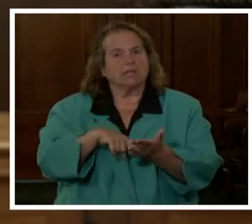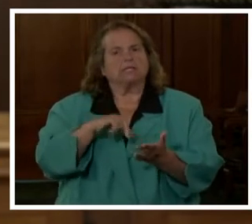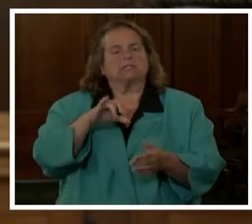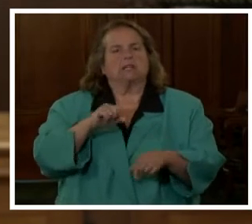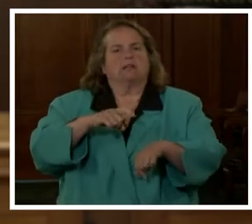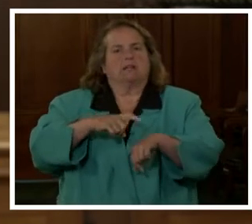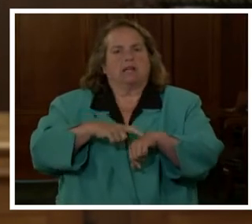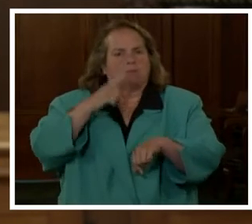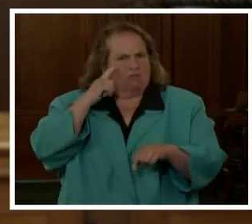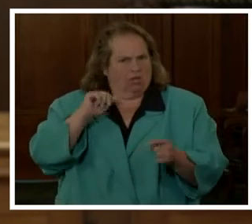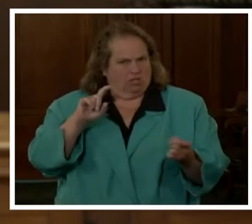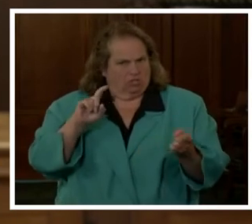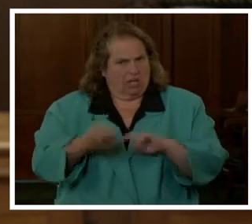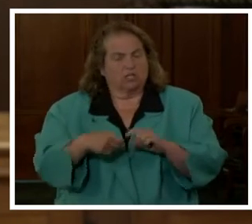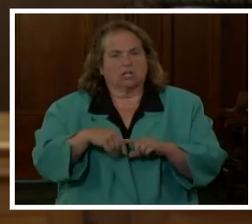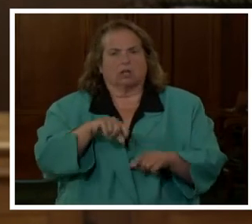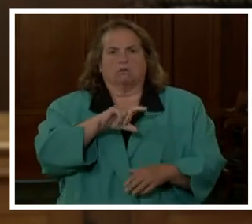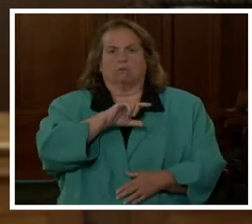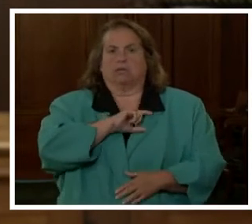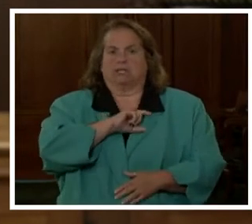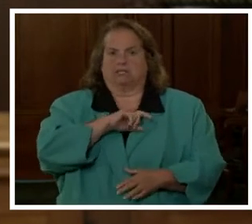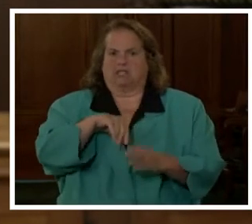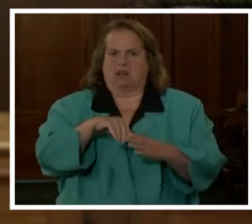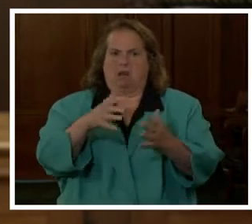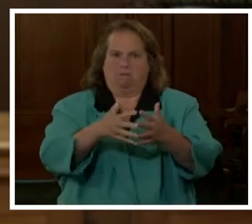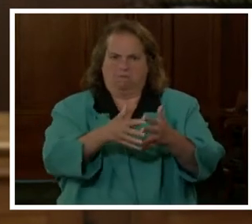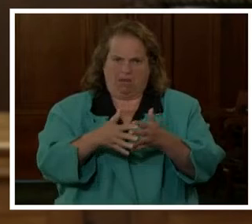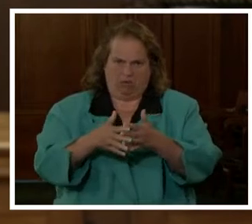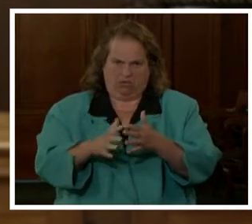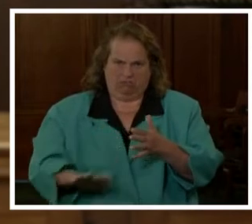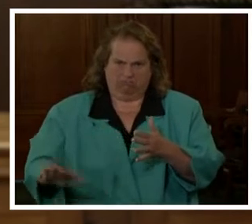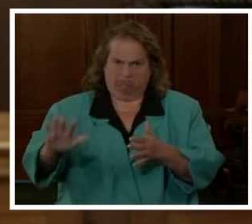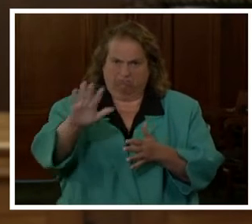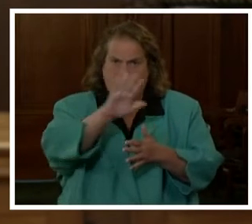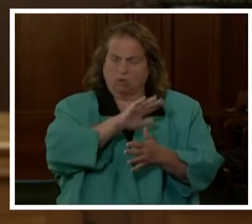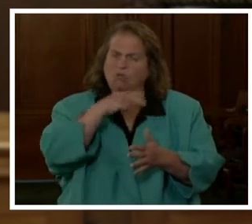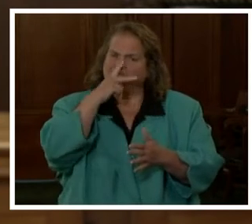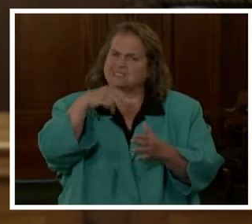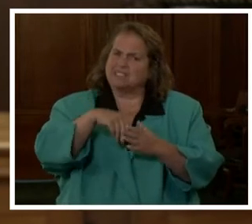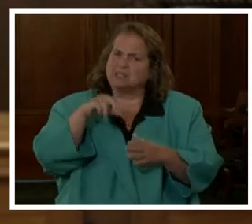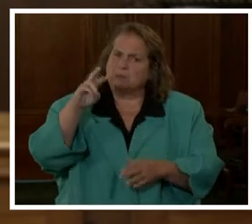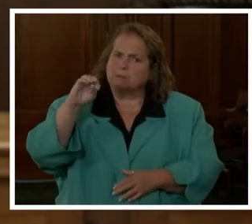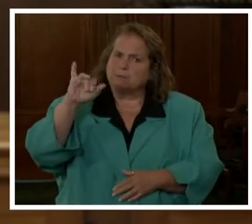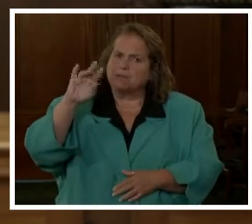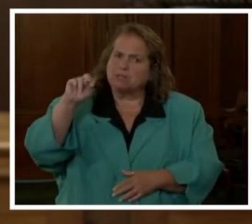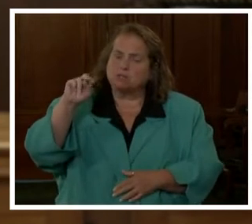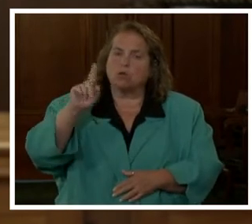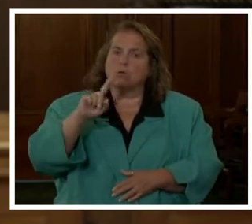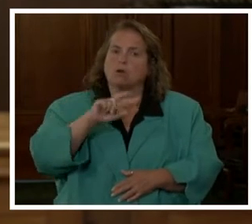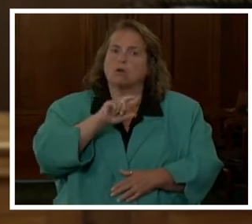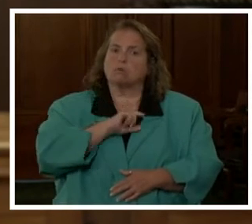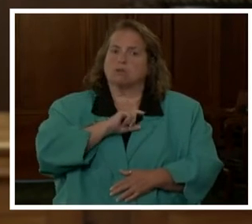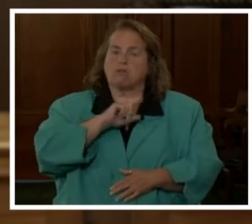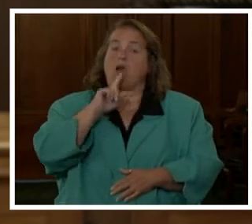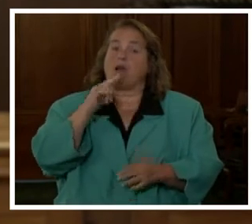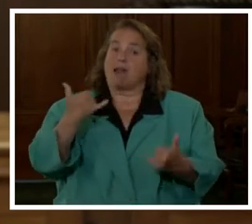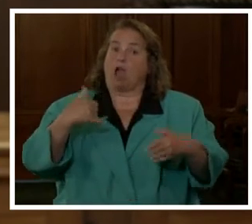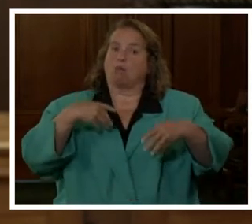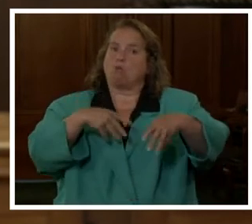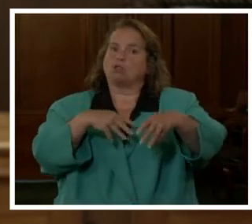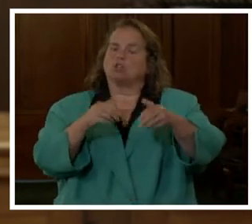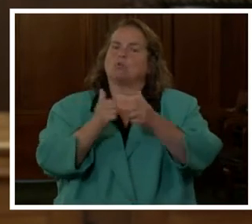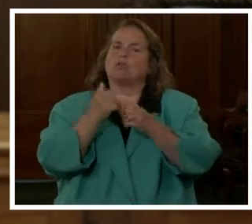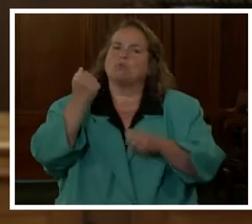time for a change in policing in America. This is, we've seen in Minnesota where police are marching with protestors.